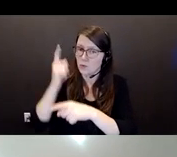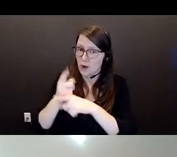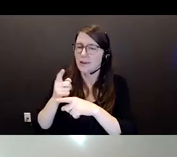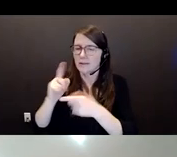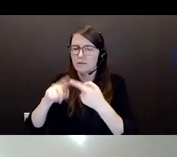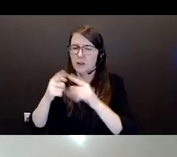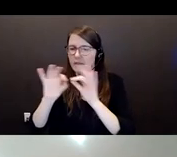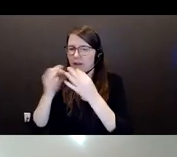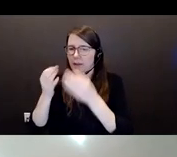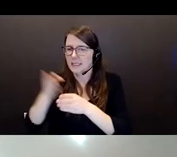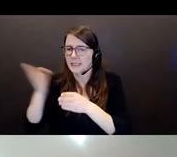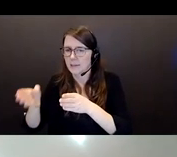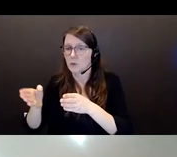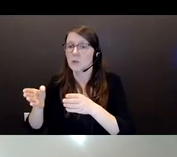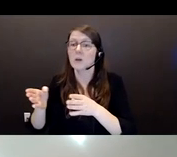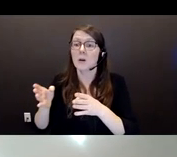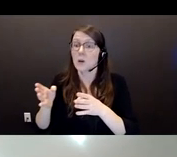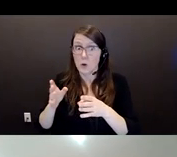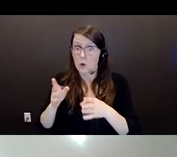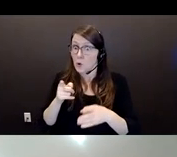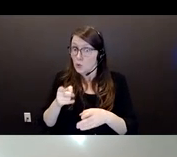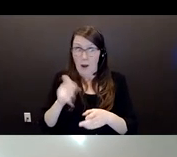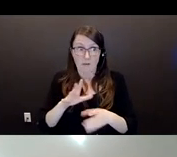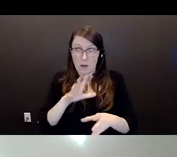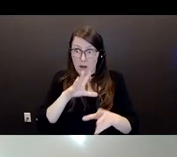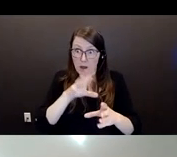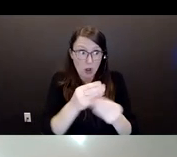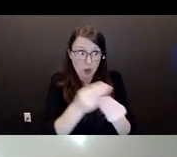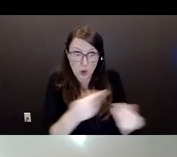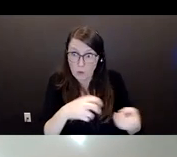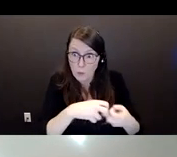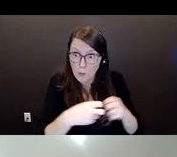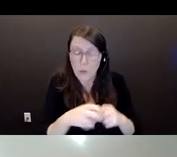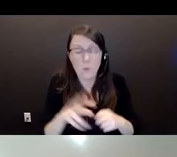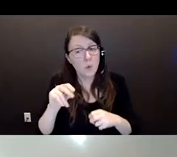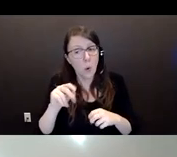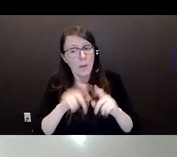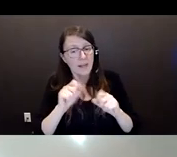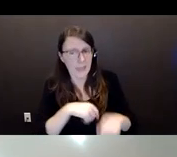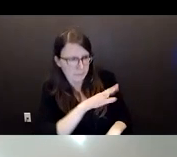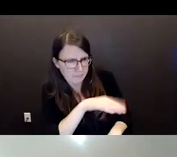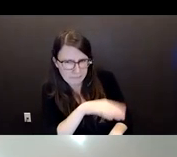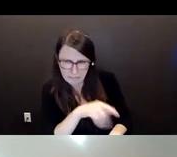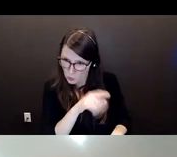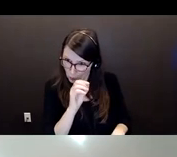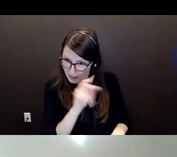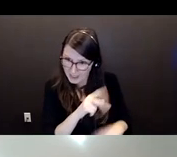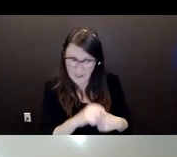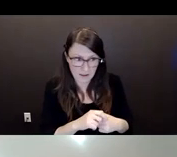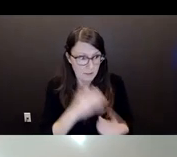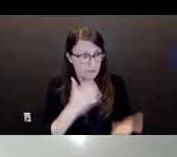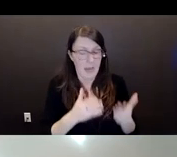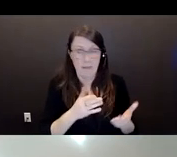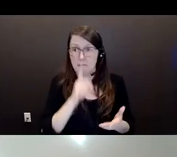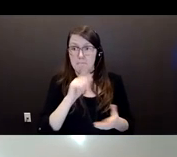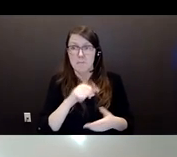you know, you don't have to solve the problem, but just ask someone if they're okay. They may not have had anybody contact them prior to that